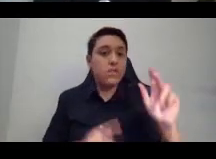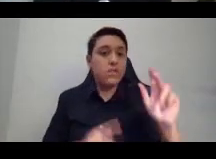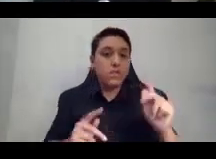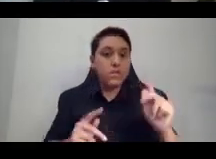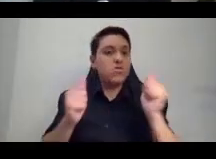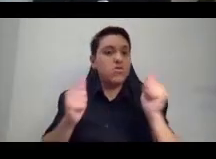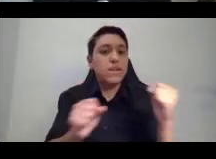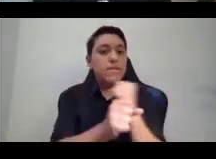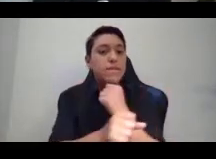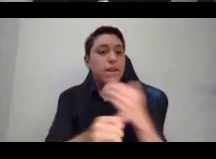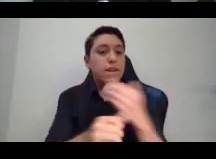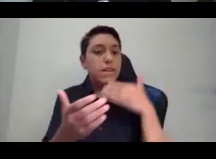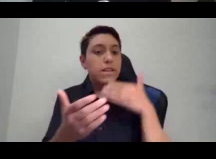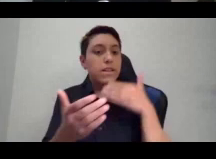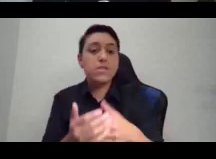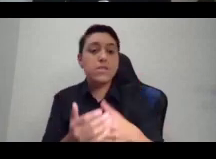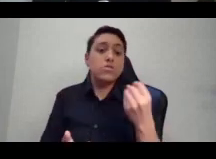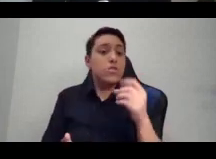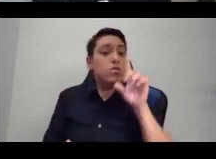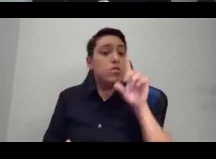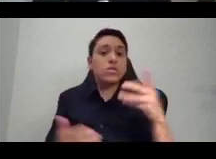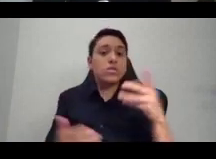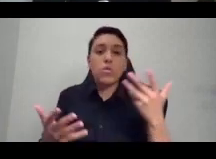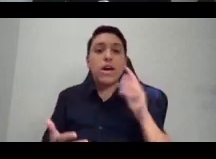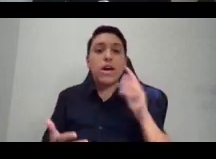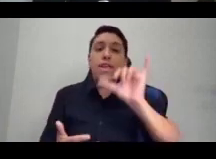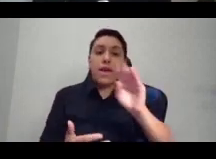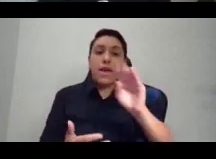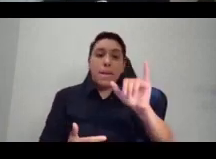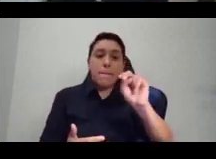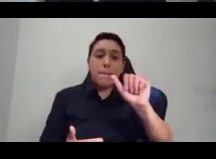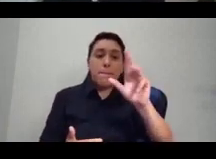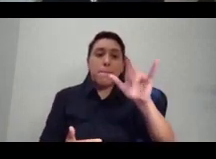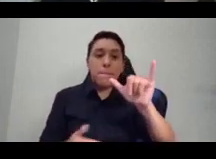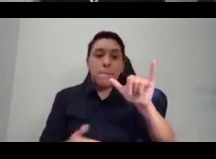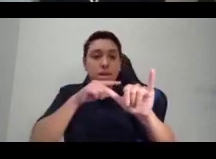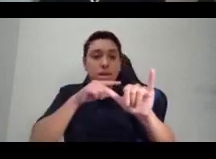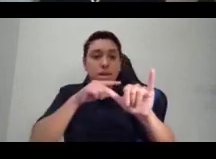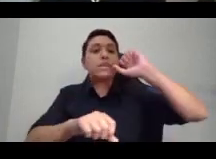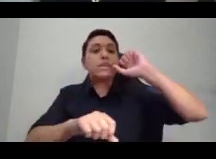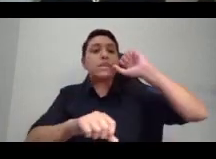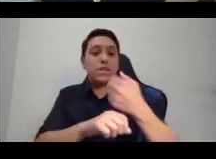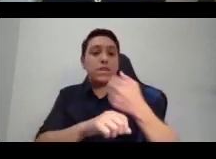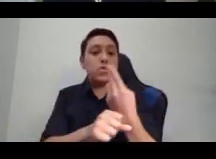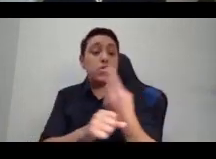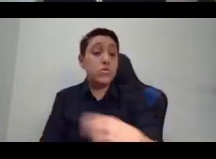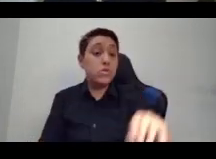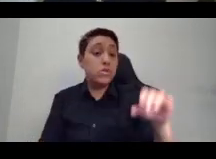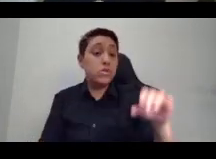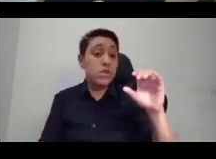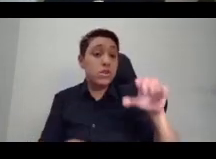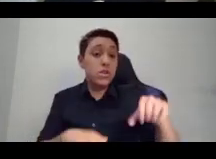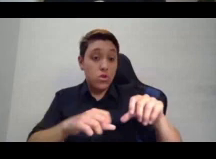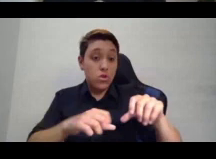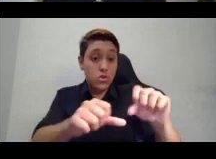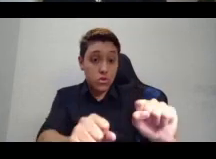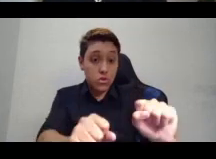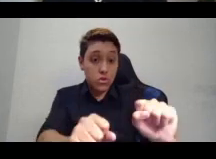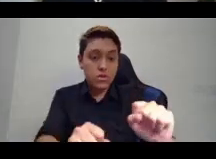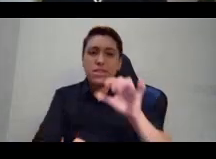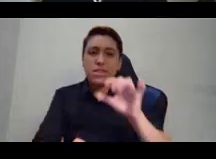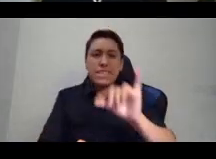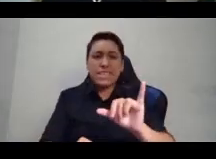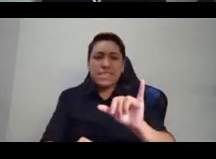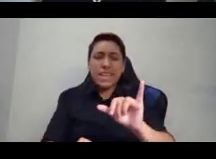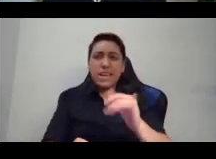this binary that is set up by colonialism actually even serve Black people, Black women, or is